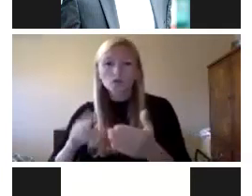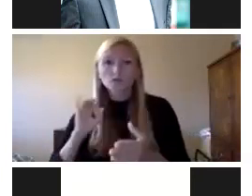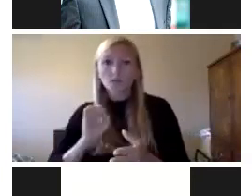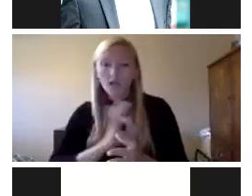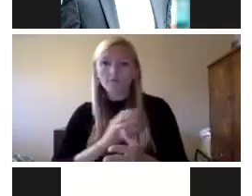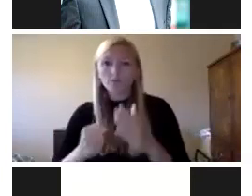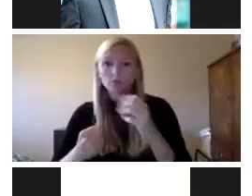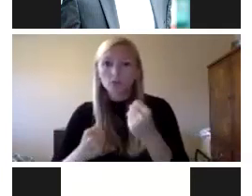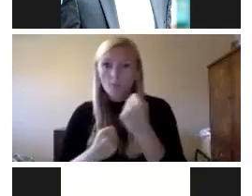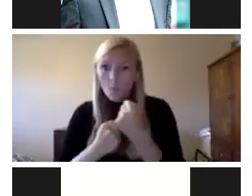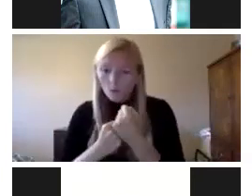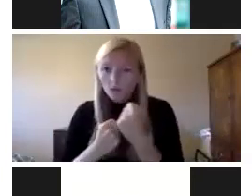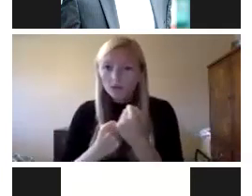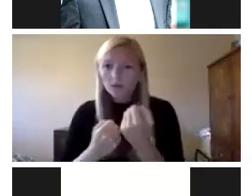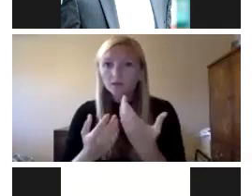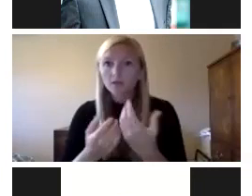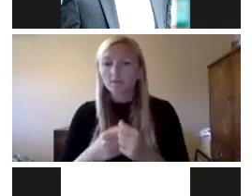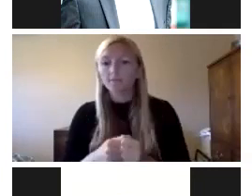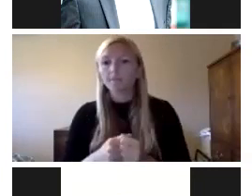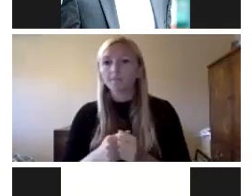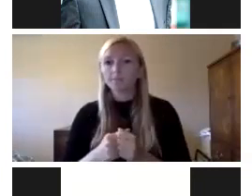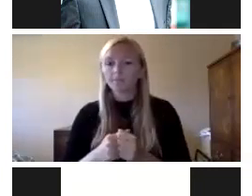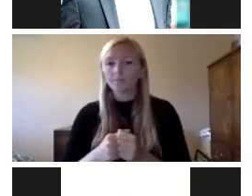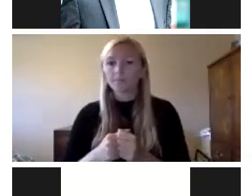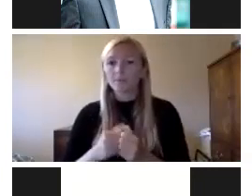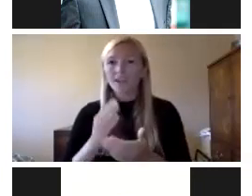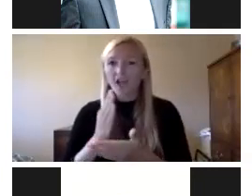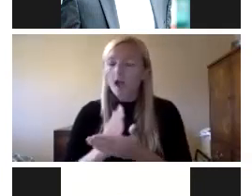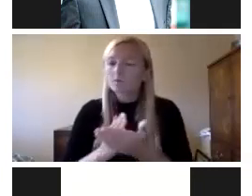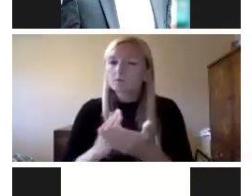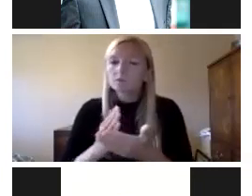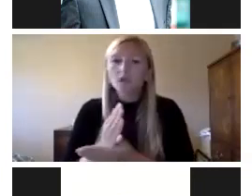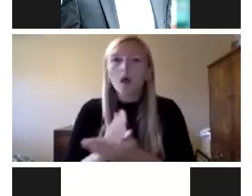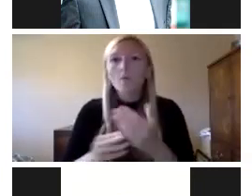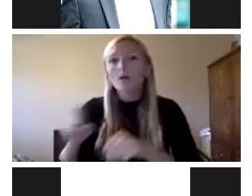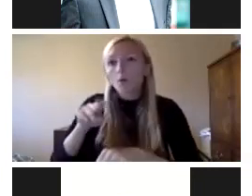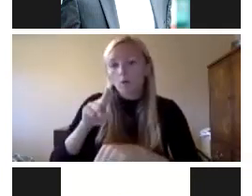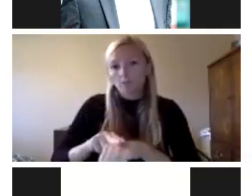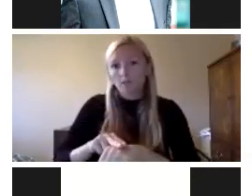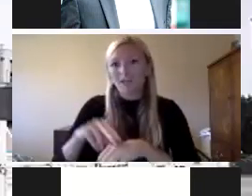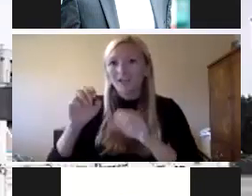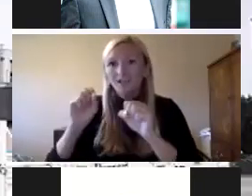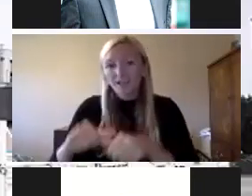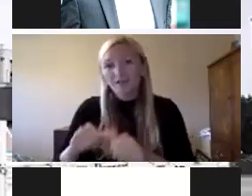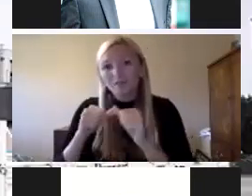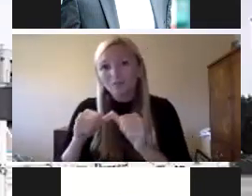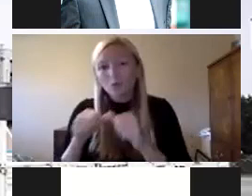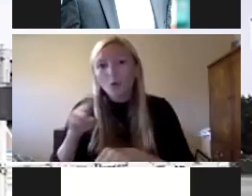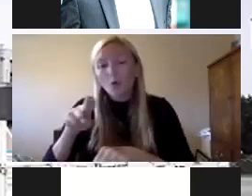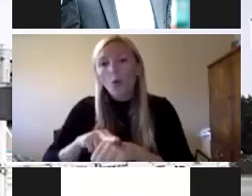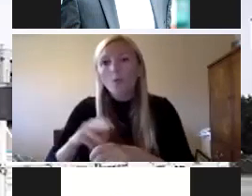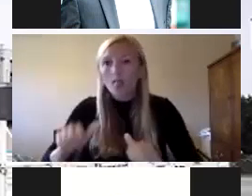activities to ensure that they have some level of normalcy and the ability to be able to resume normal functions?